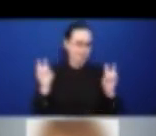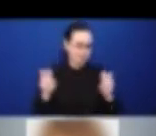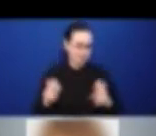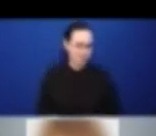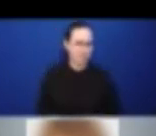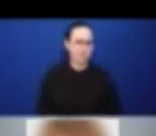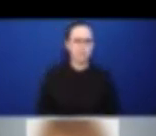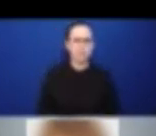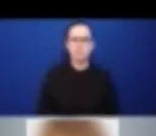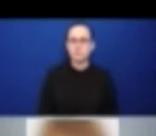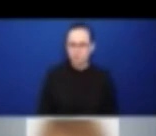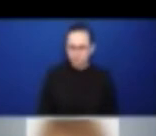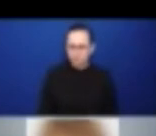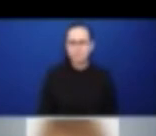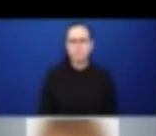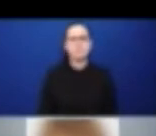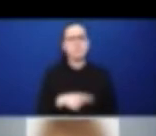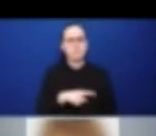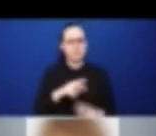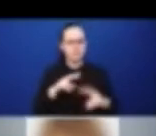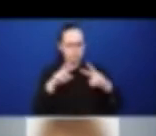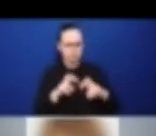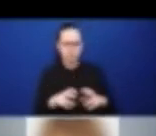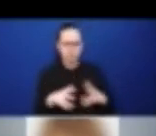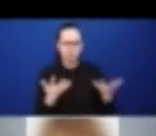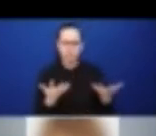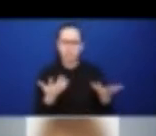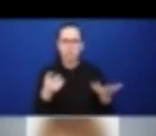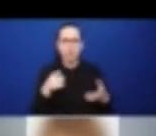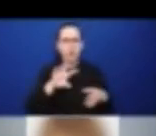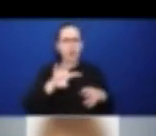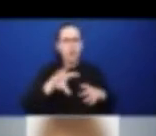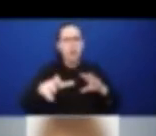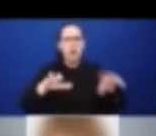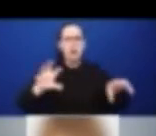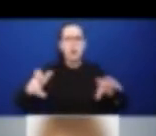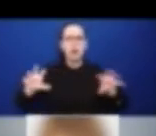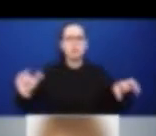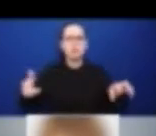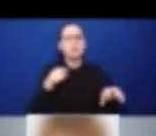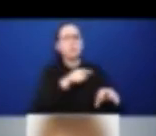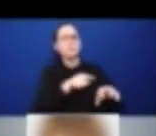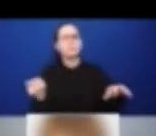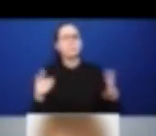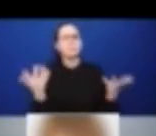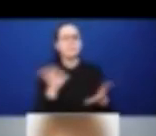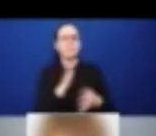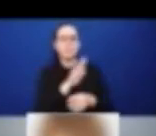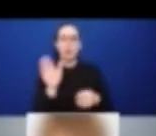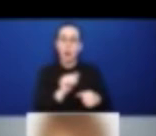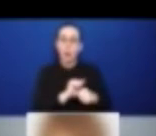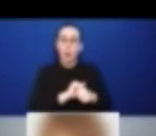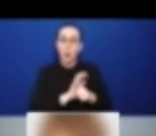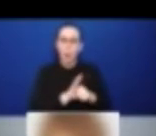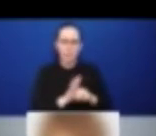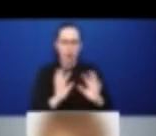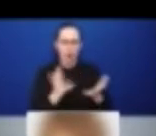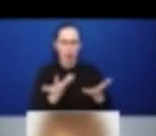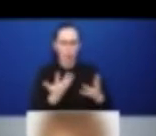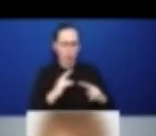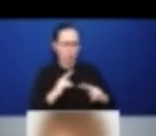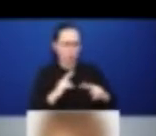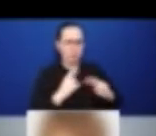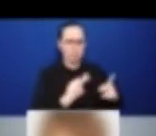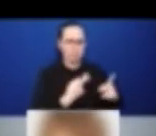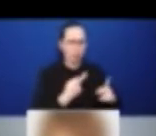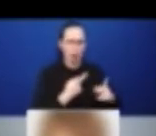what countries have been doing in terms of their COVID response. And using the UNCRPD as a framework